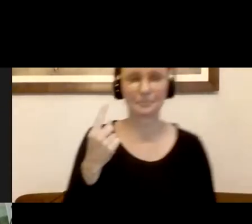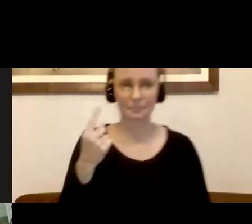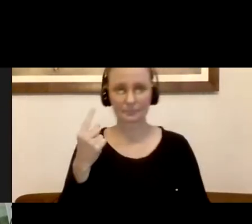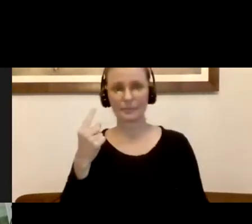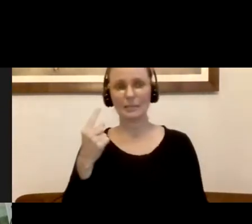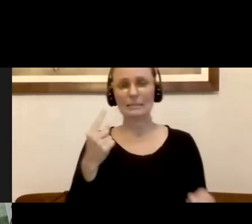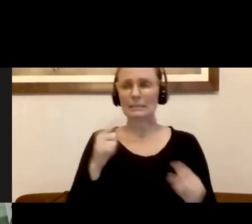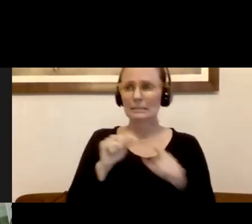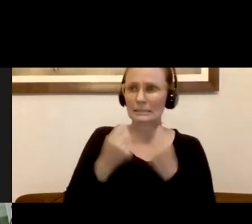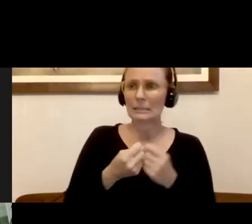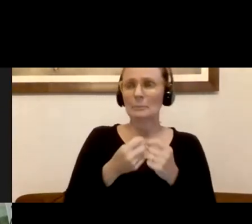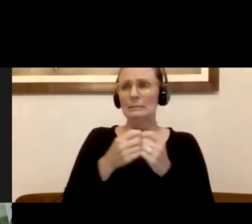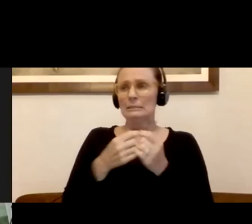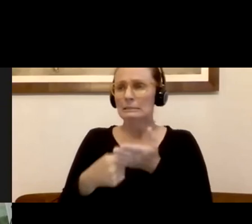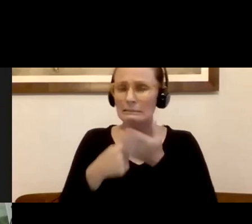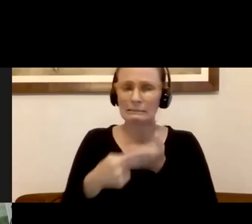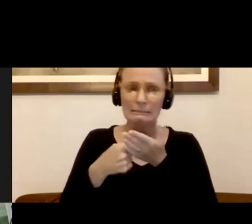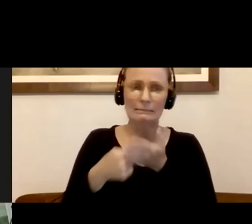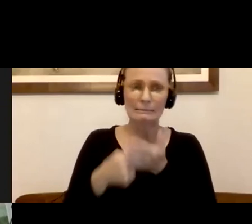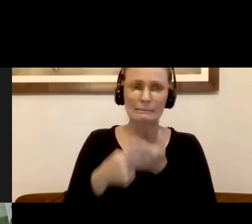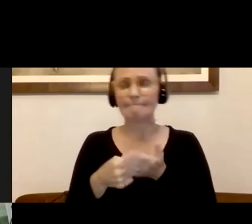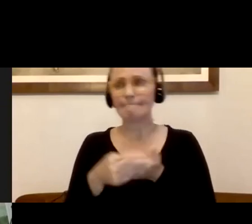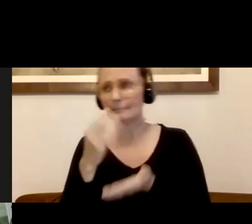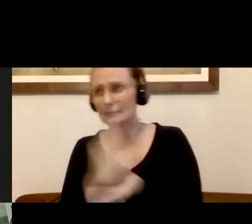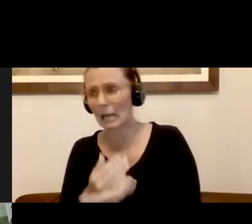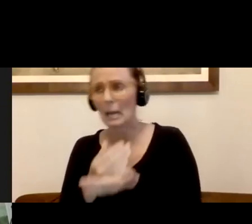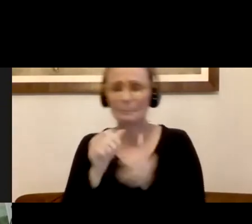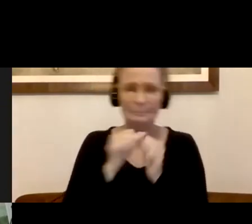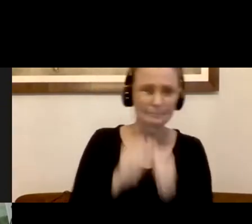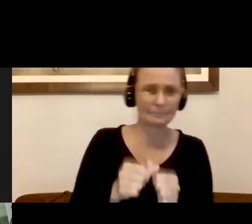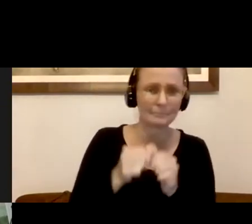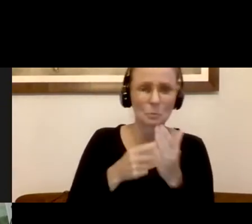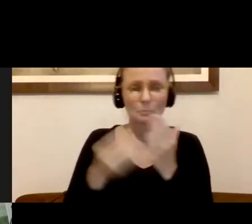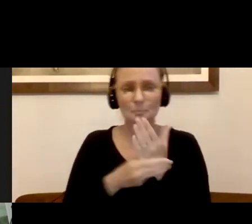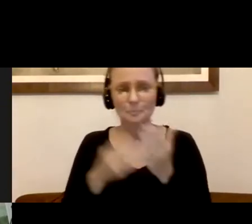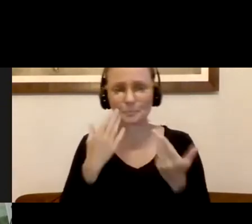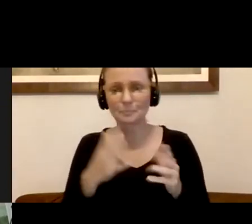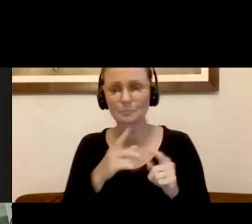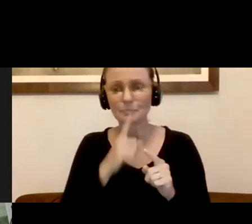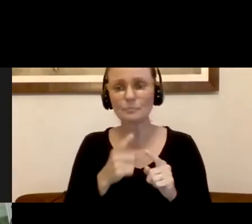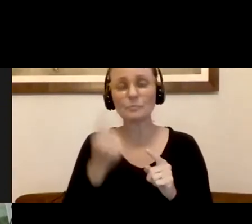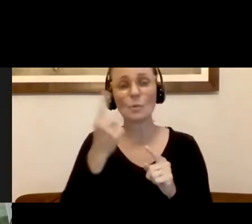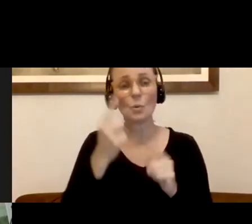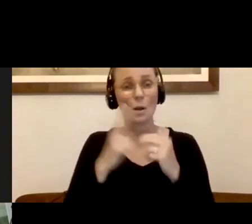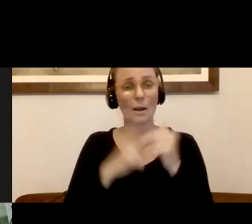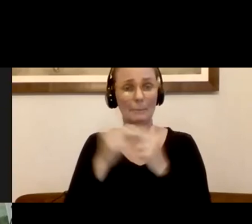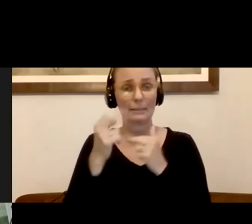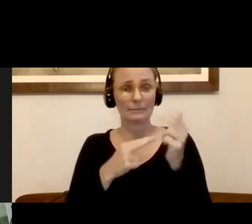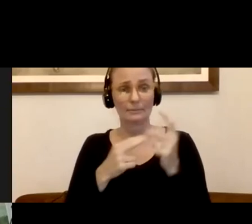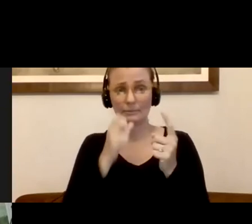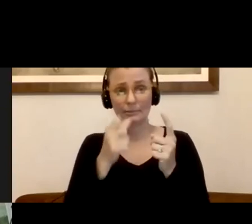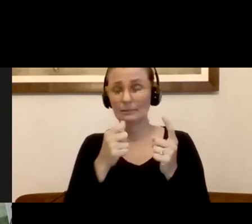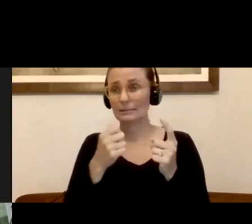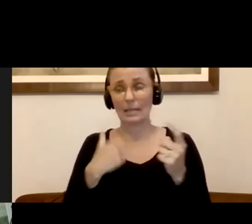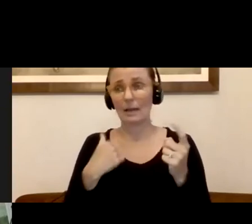these programs, but because there's so many different people for instance, one particular building doesn't have one home health care